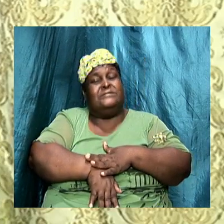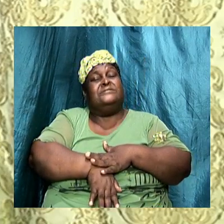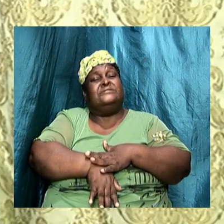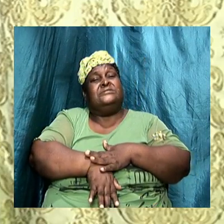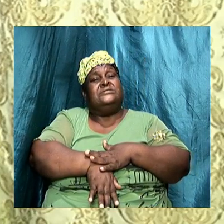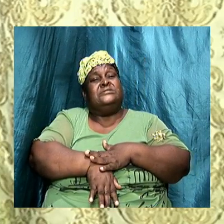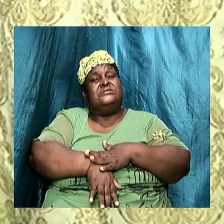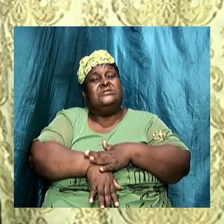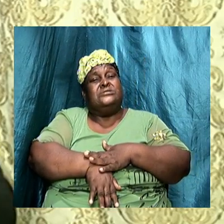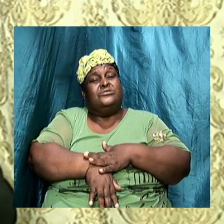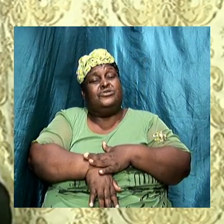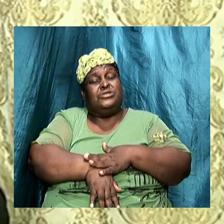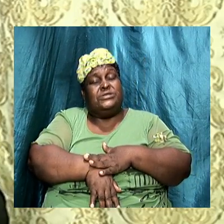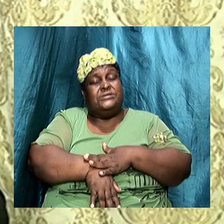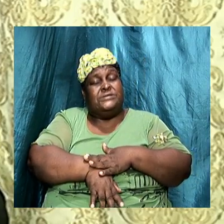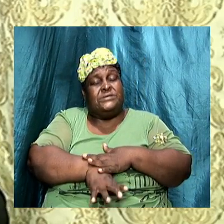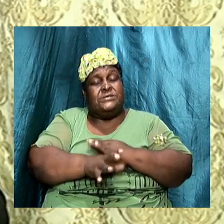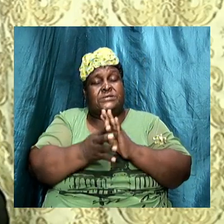moving on the inside